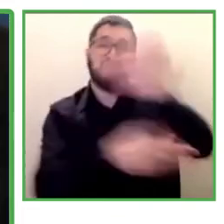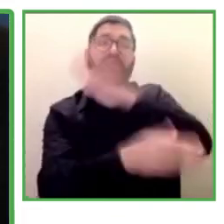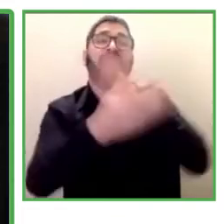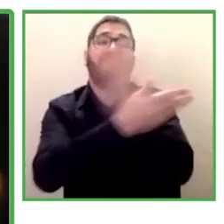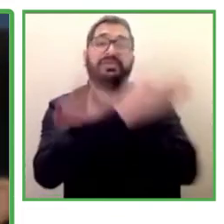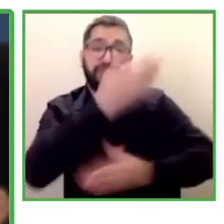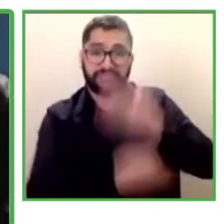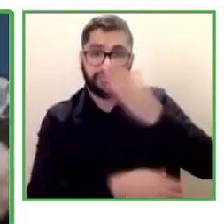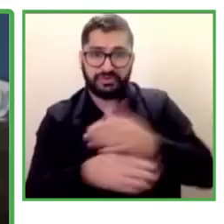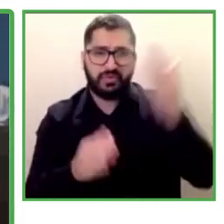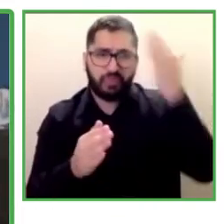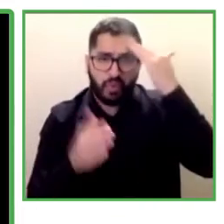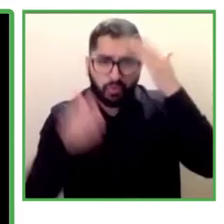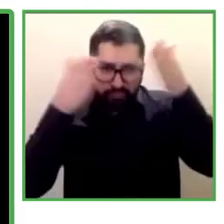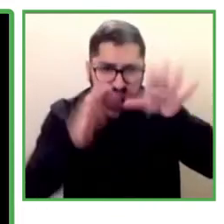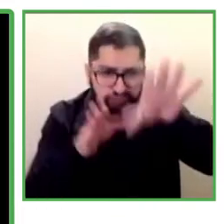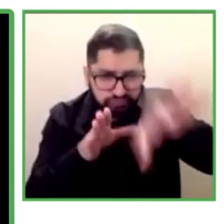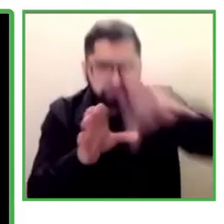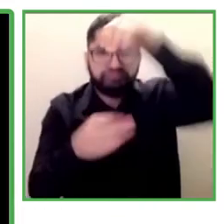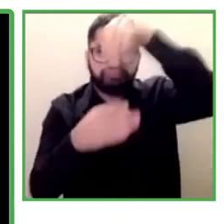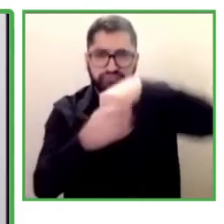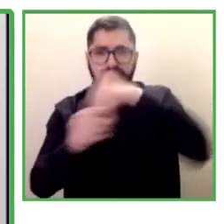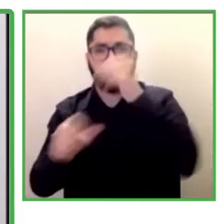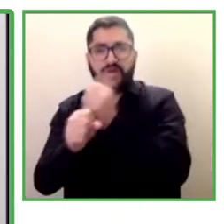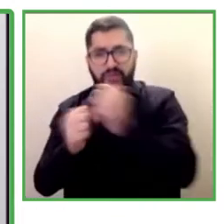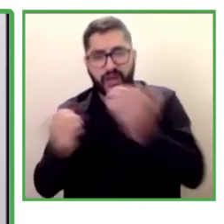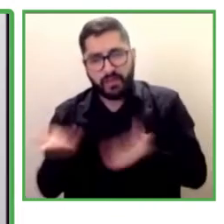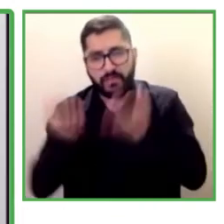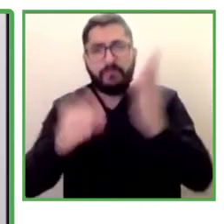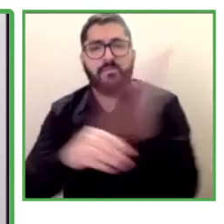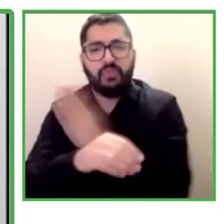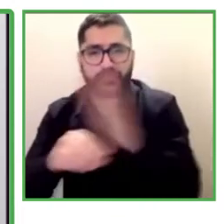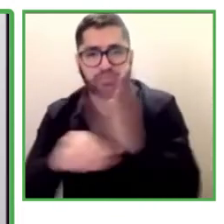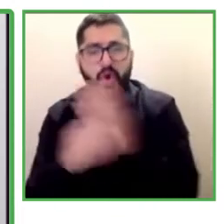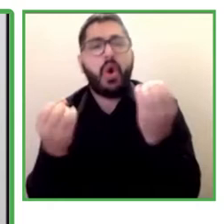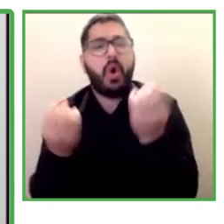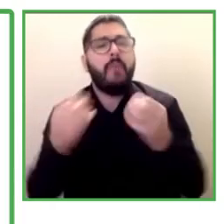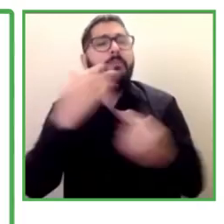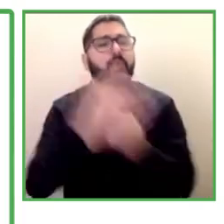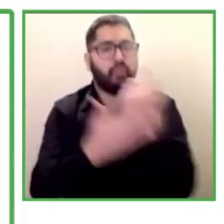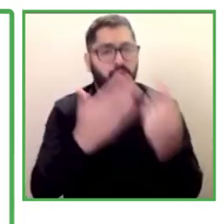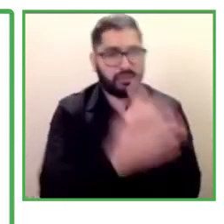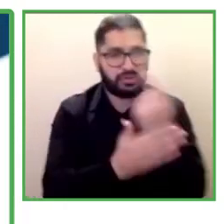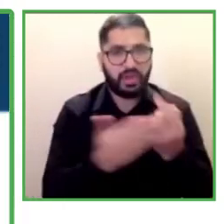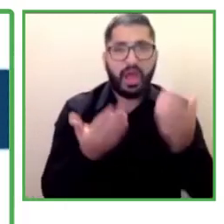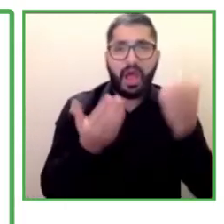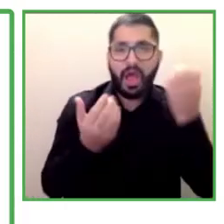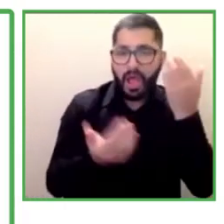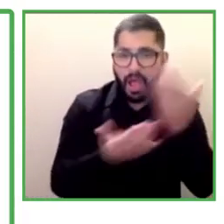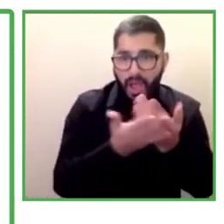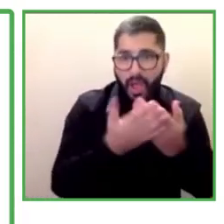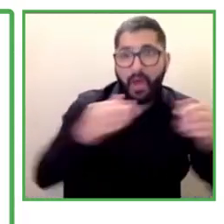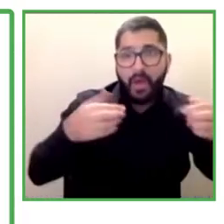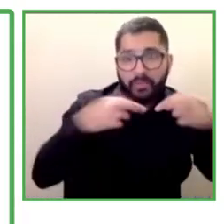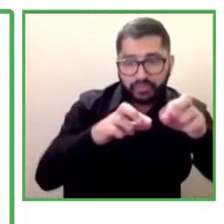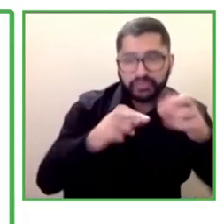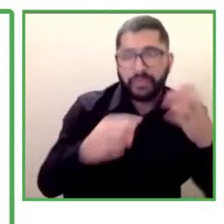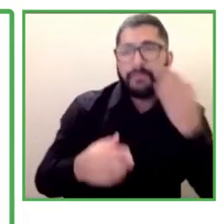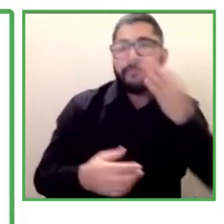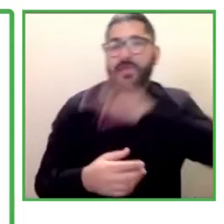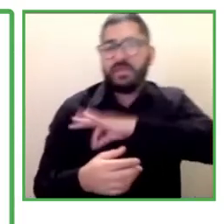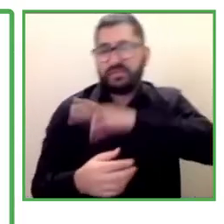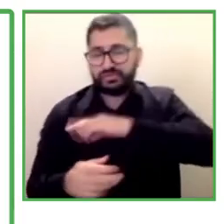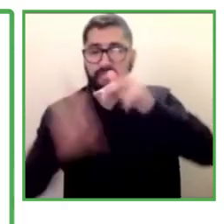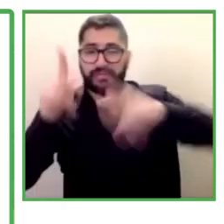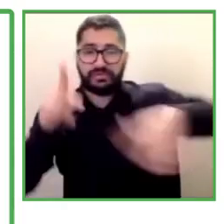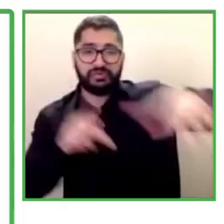companies that may give them an opportunity and the time to take advantage of the benefits of inclusion. By means of these